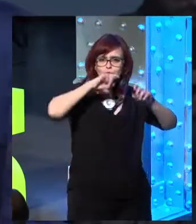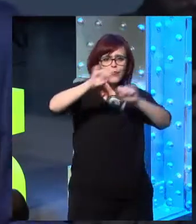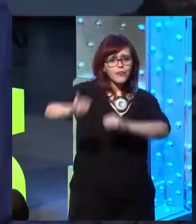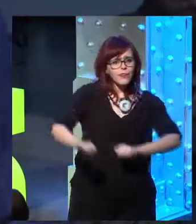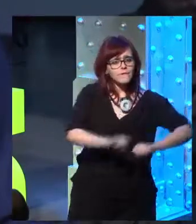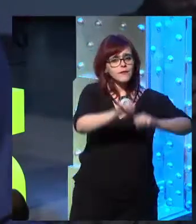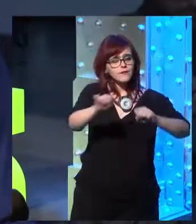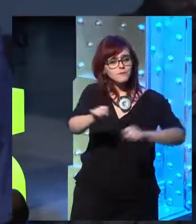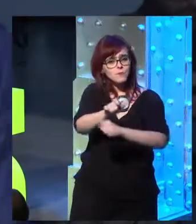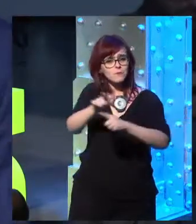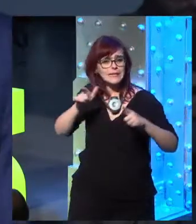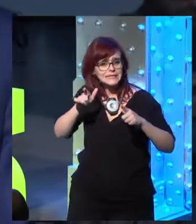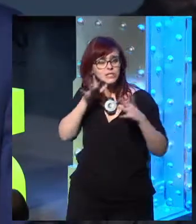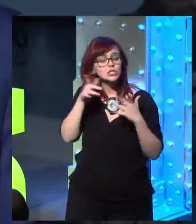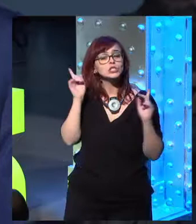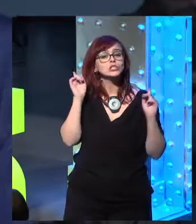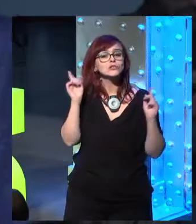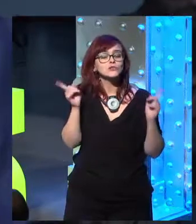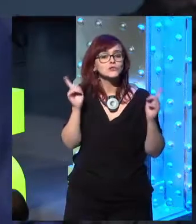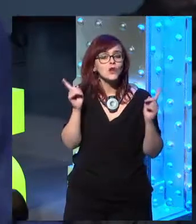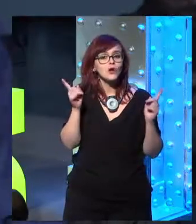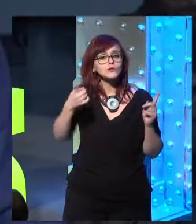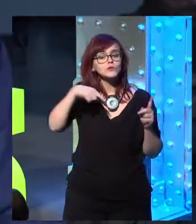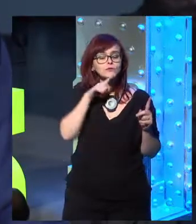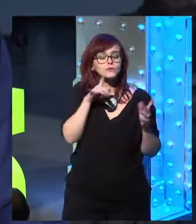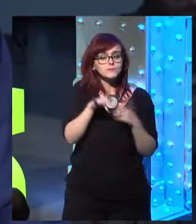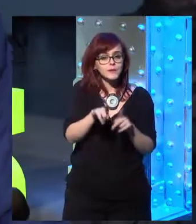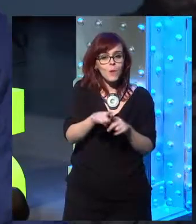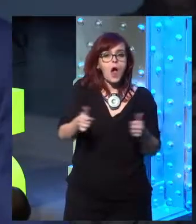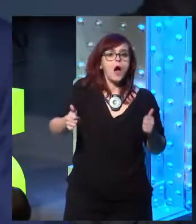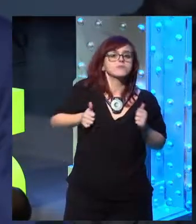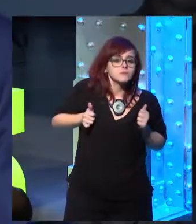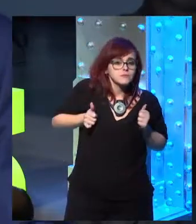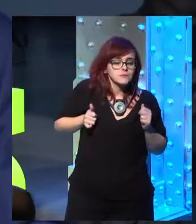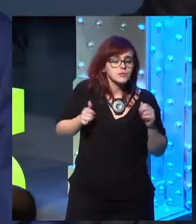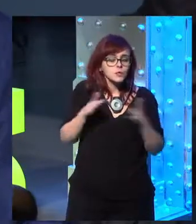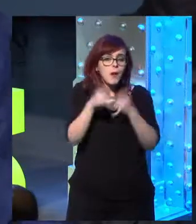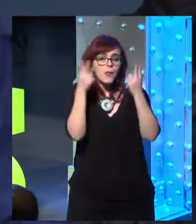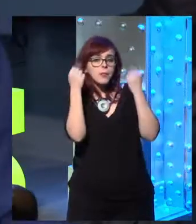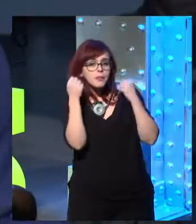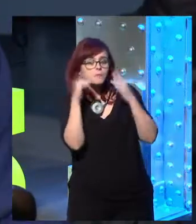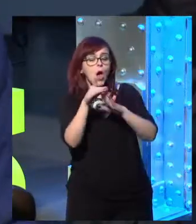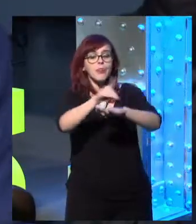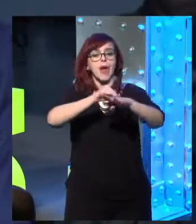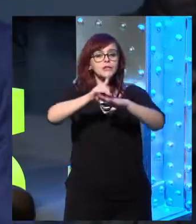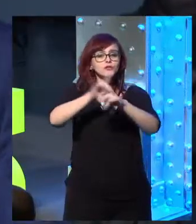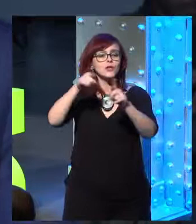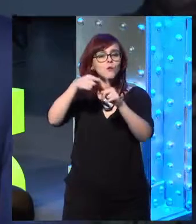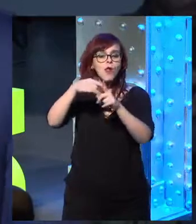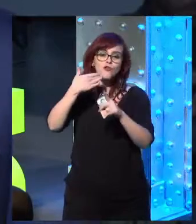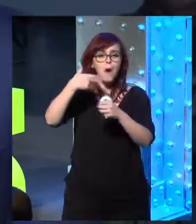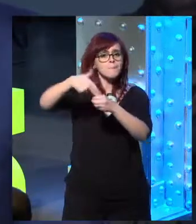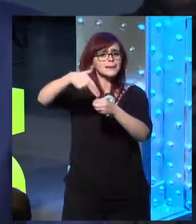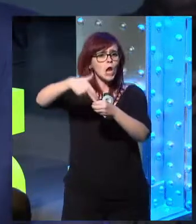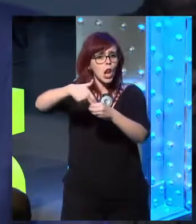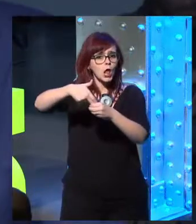that we defend. because we just don't